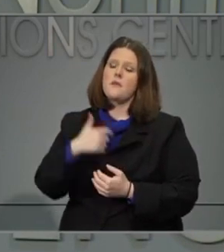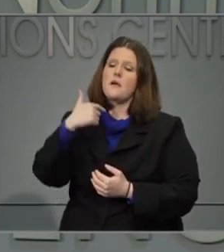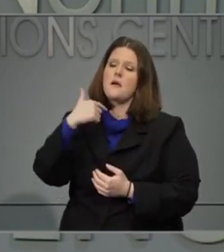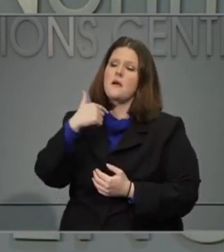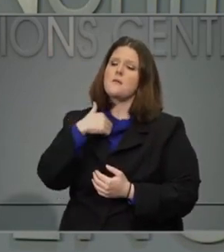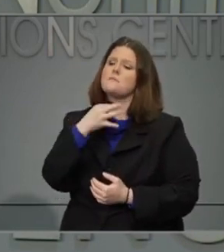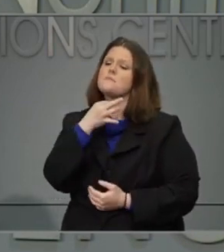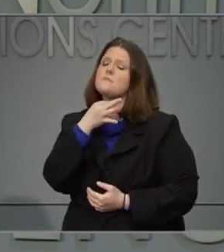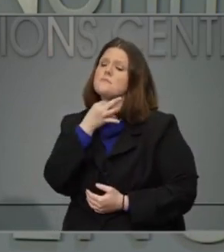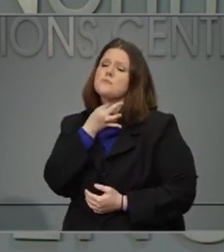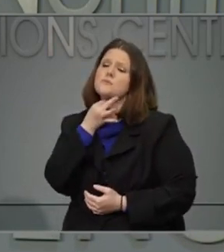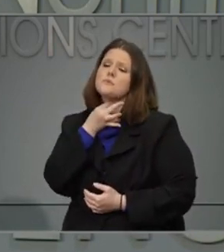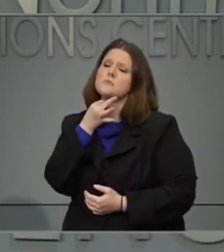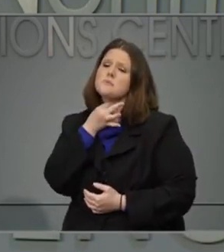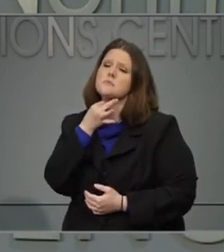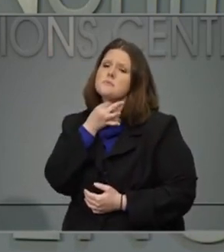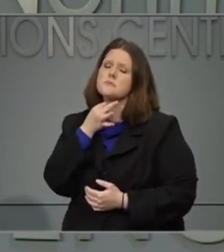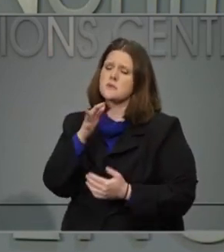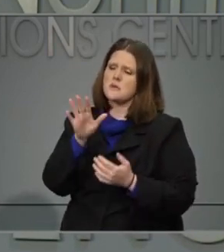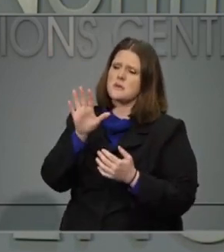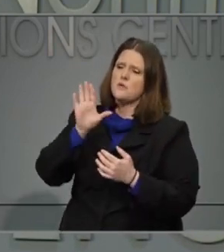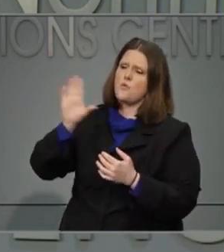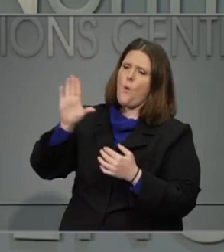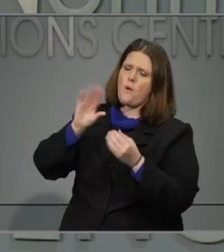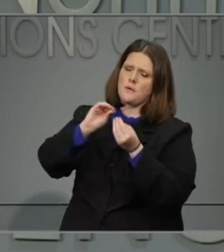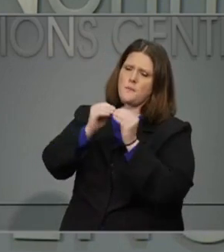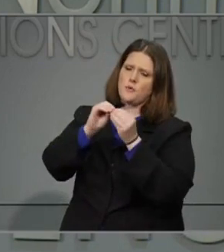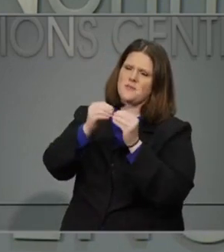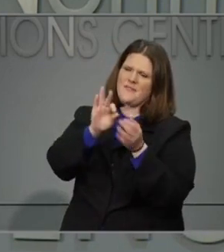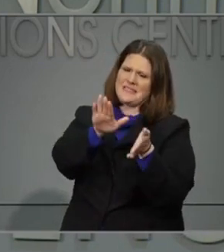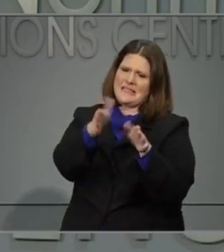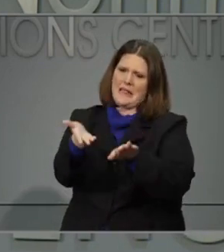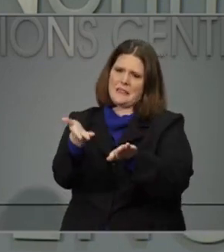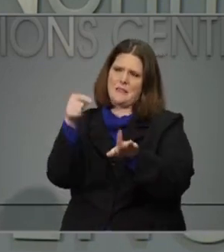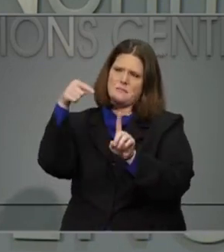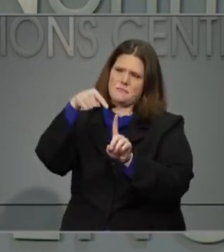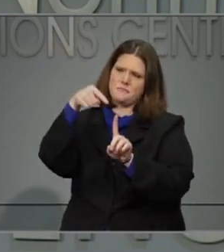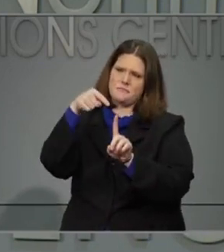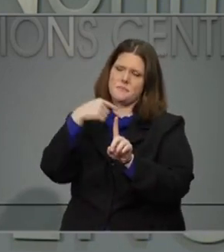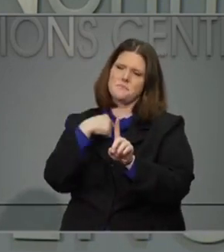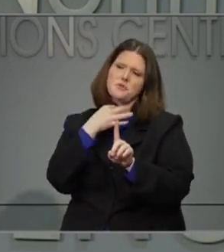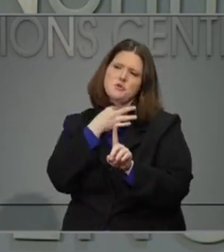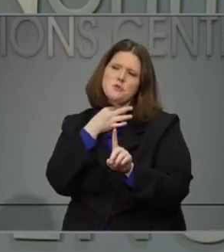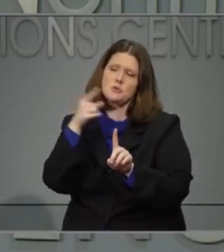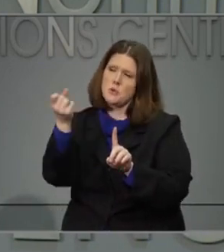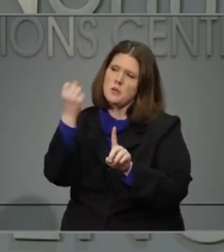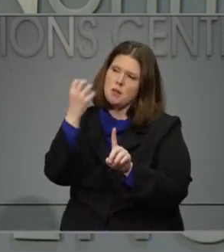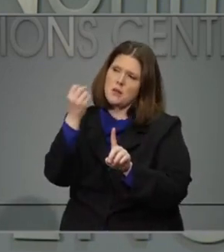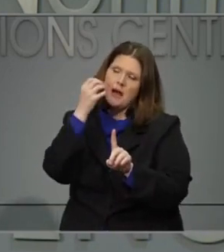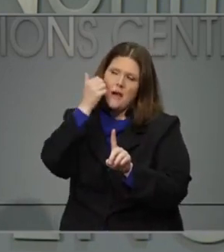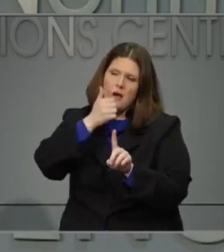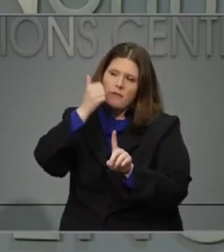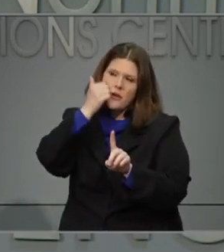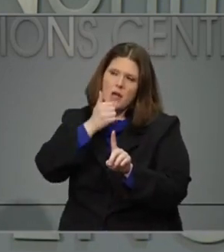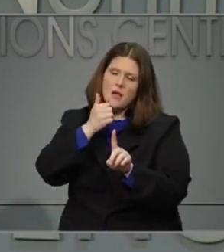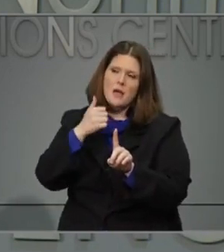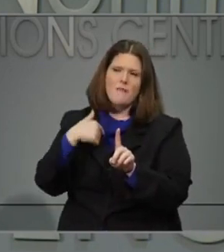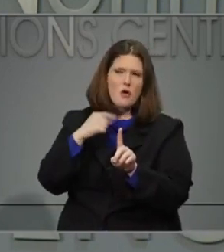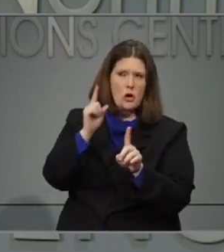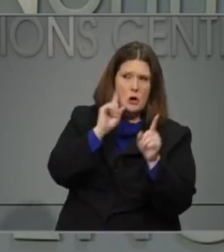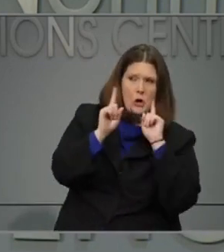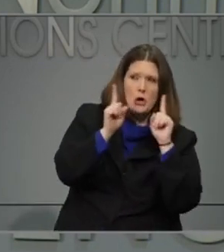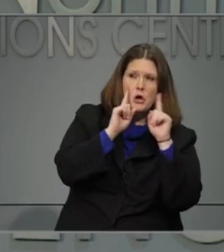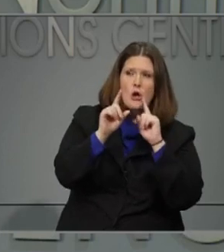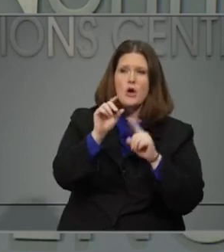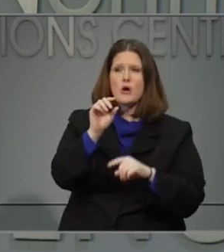about the deaths that are reported every day. One of the requirements since there have been some persistent rumors on social